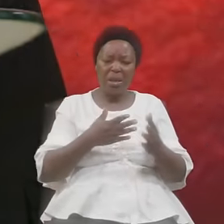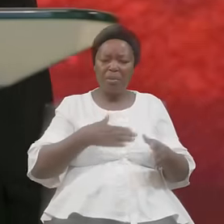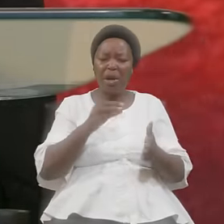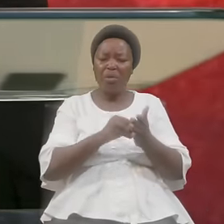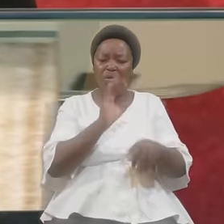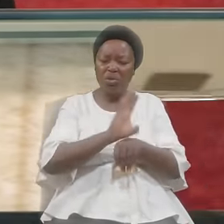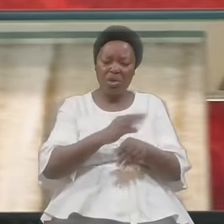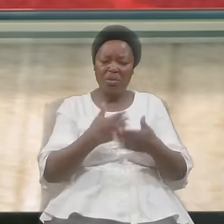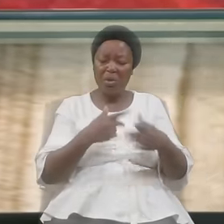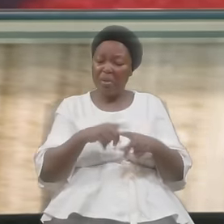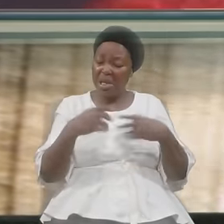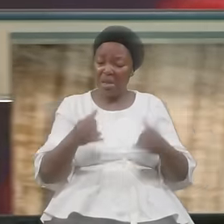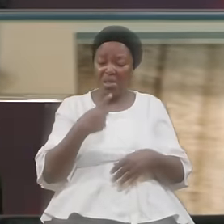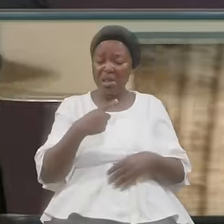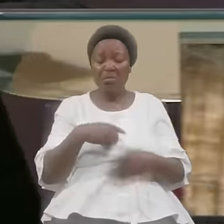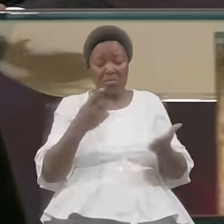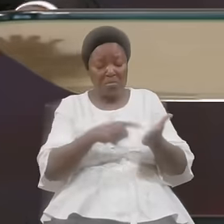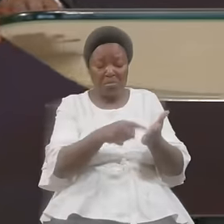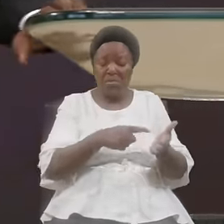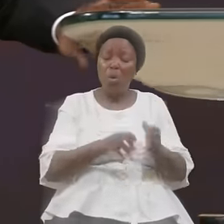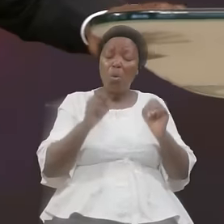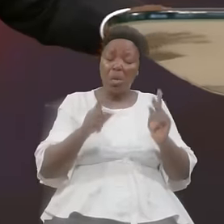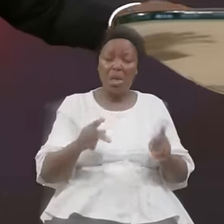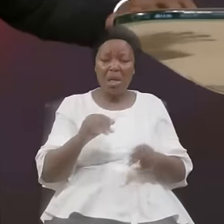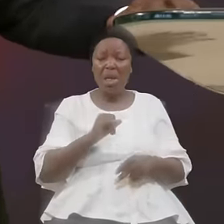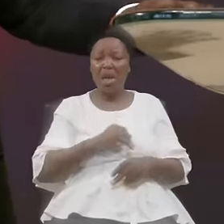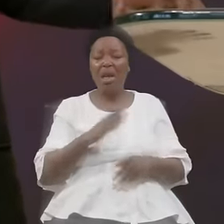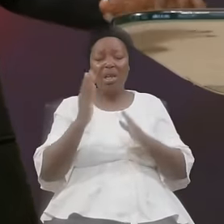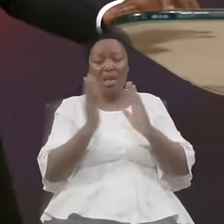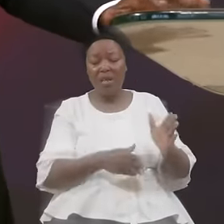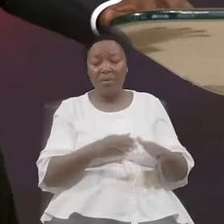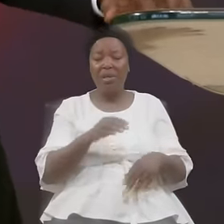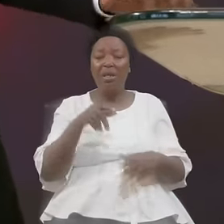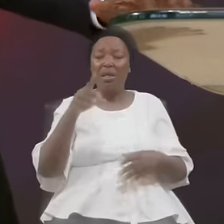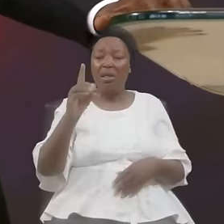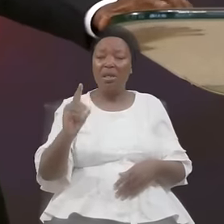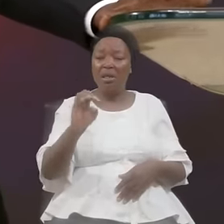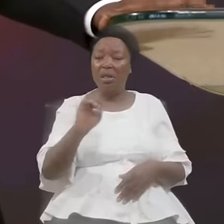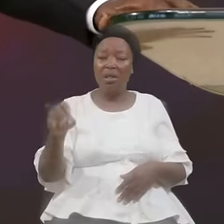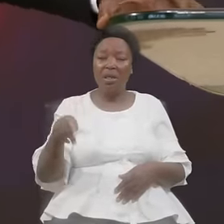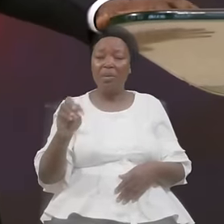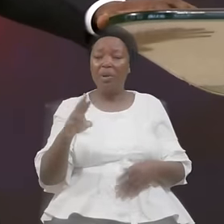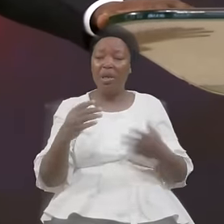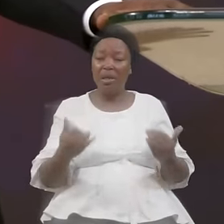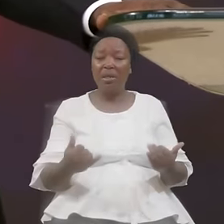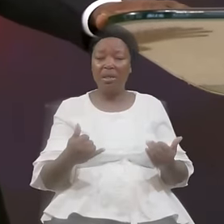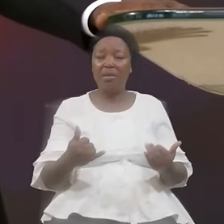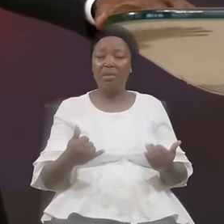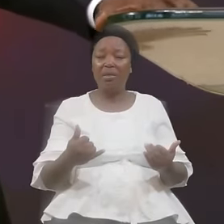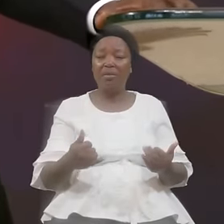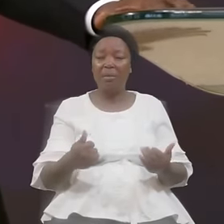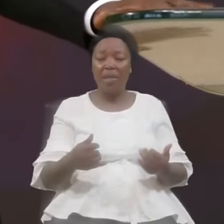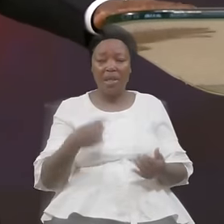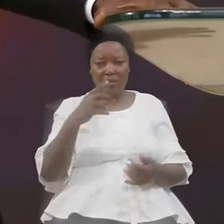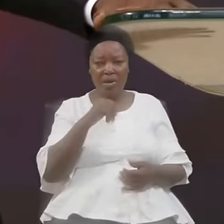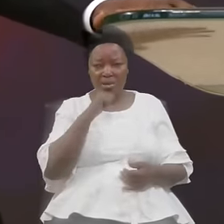They Have Said That This This And That Okay I Not Deep Alive Now If You Are Not Deep Alive Who Are